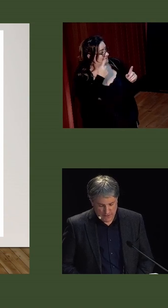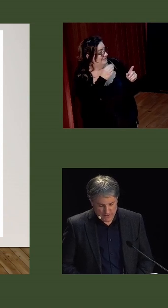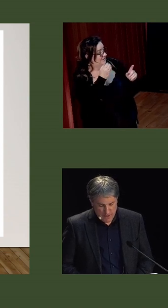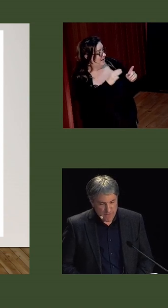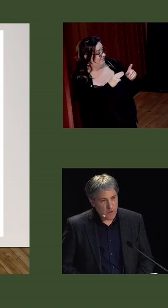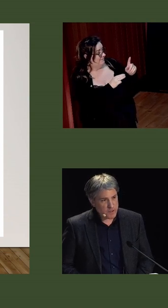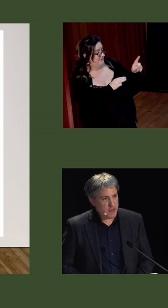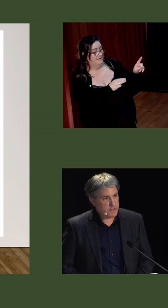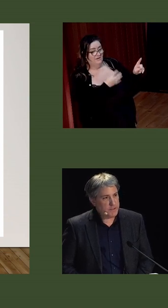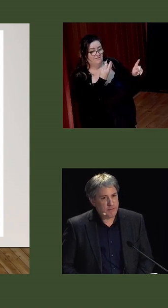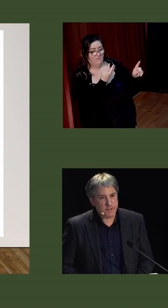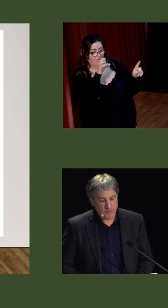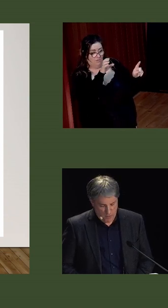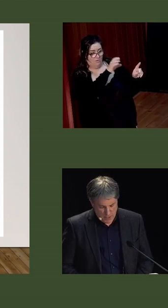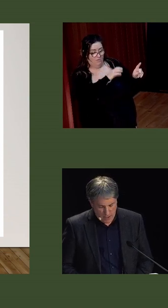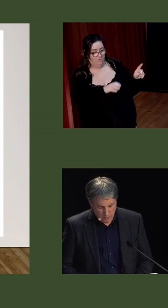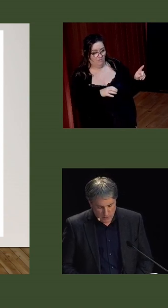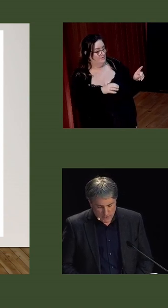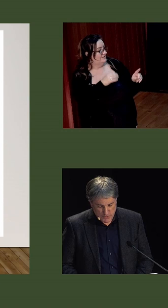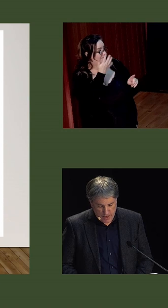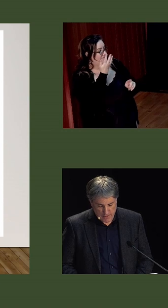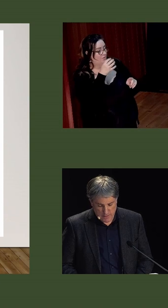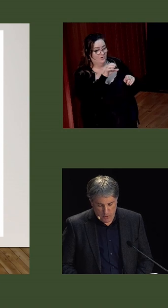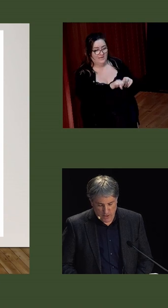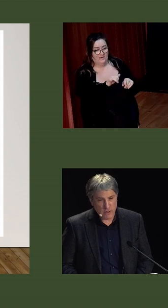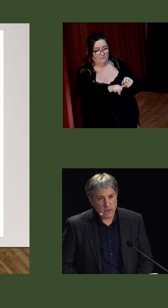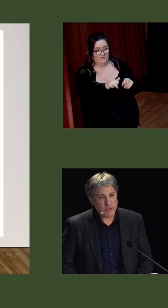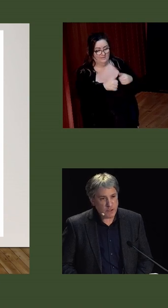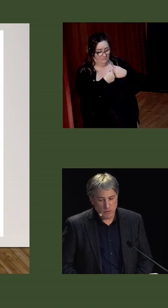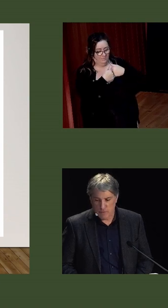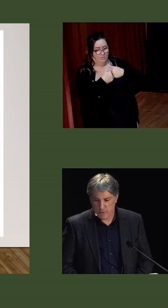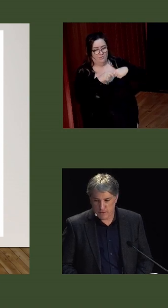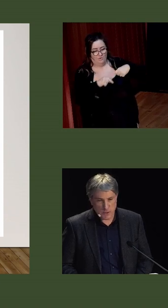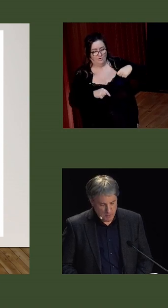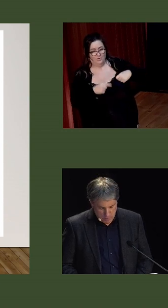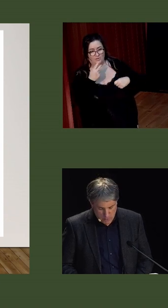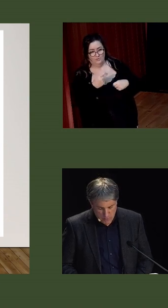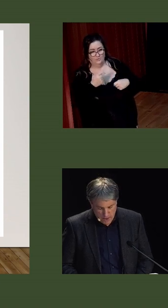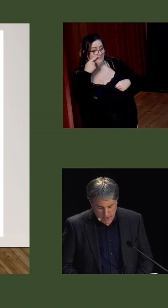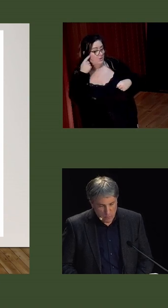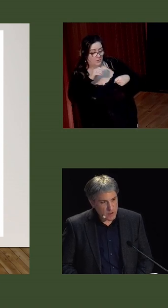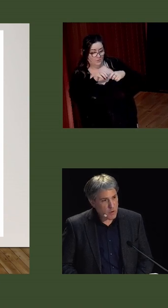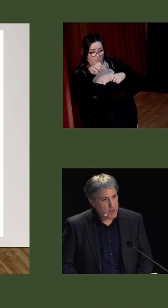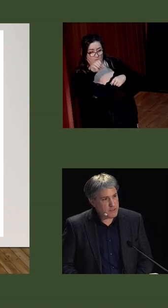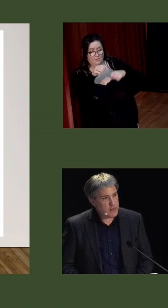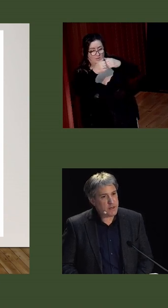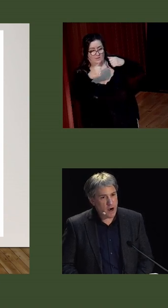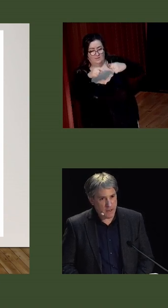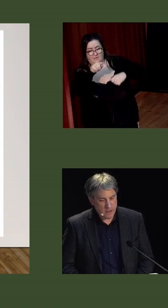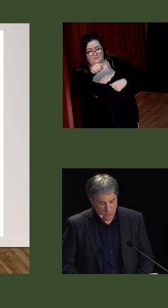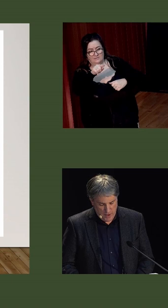illustrates, four dioceses, that's the four in yellow, straddled the border and two, that's the two in blue, were